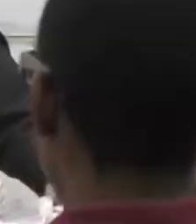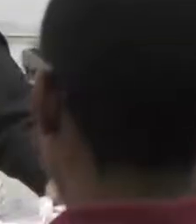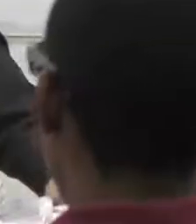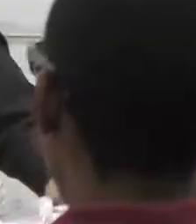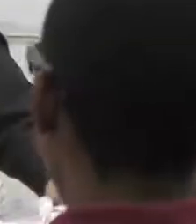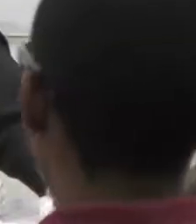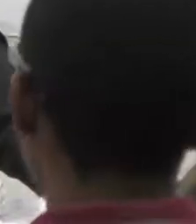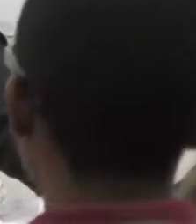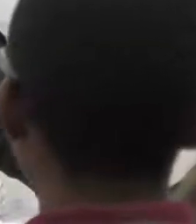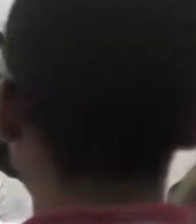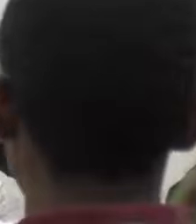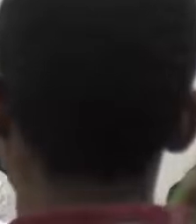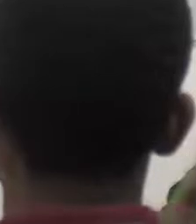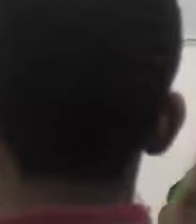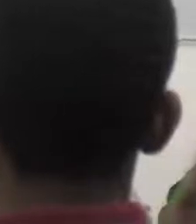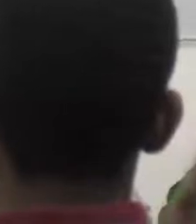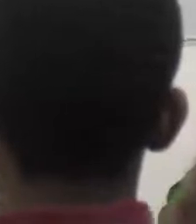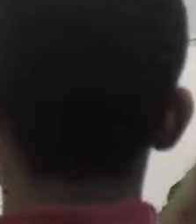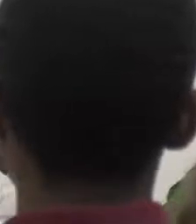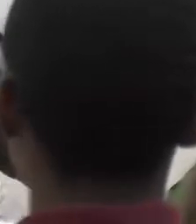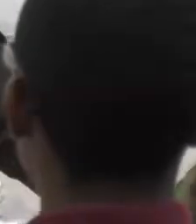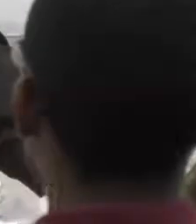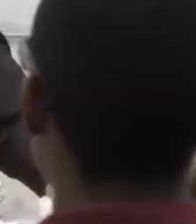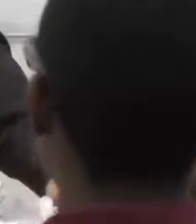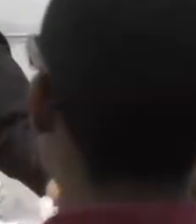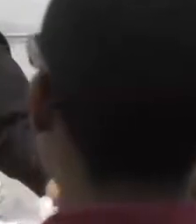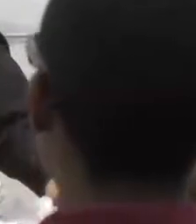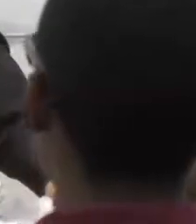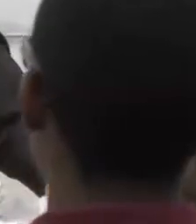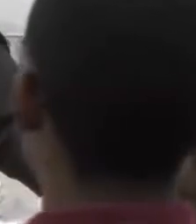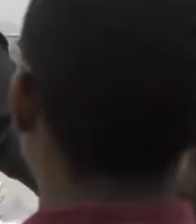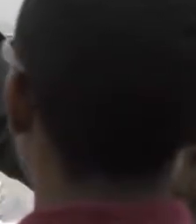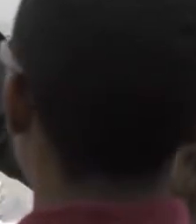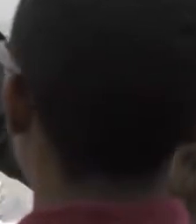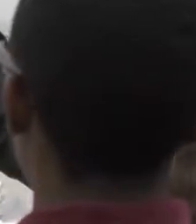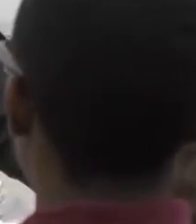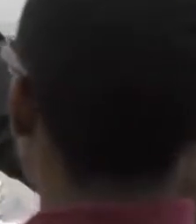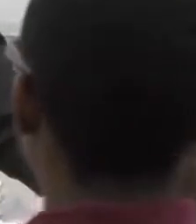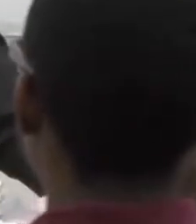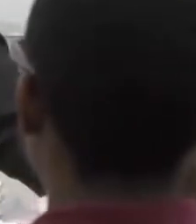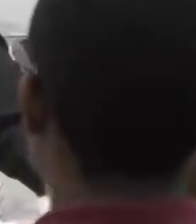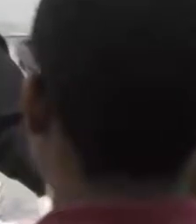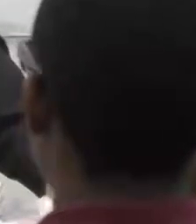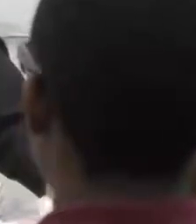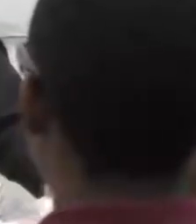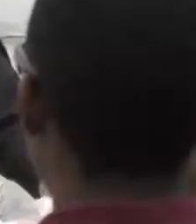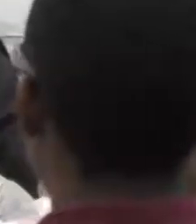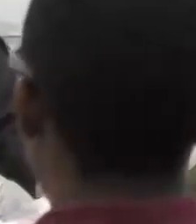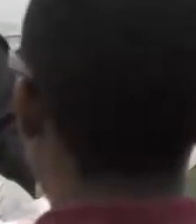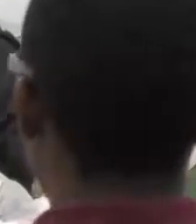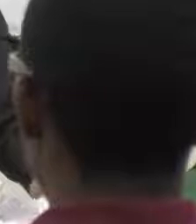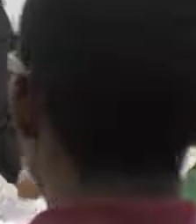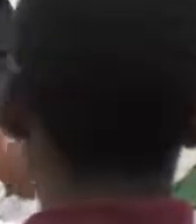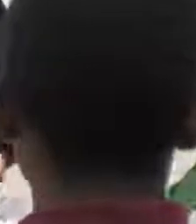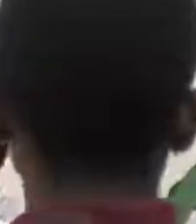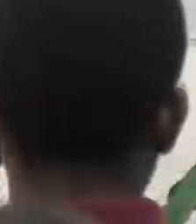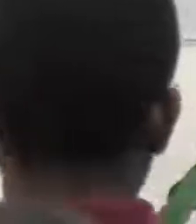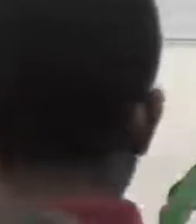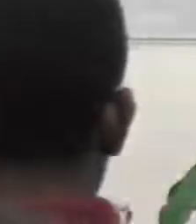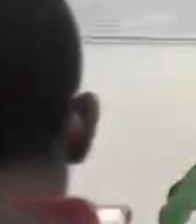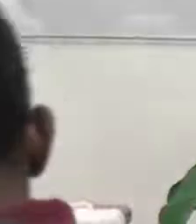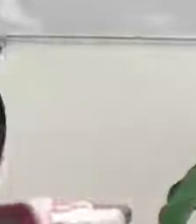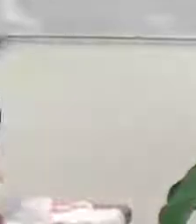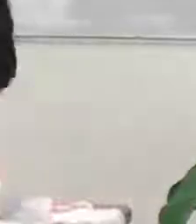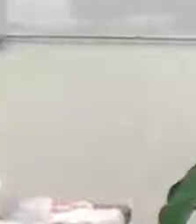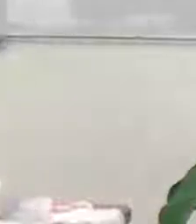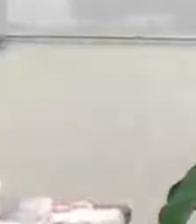praising your name for all your benefits towards us. We pray to you, Lord, in the name of Jesus. Amen. Hallelujah. Peace to the